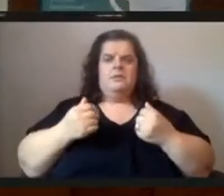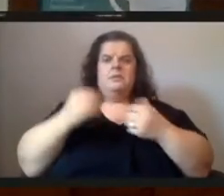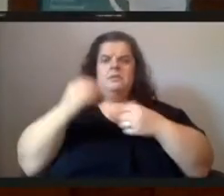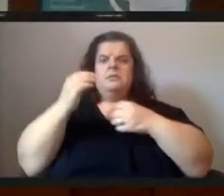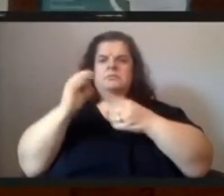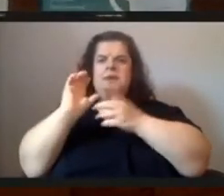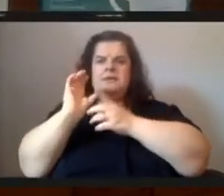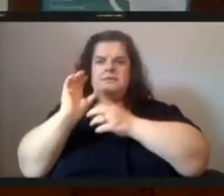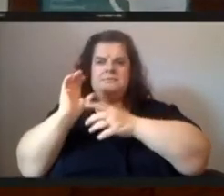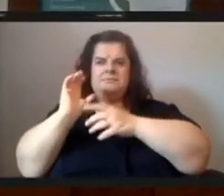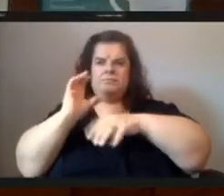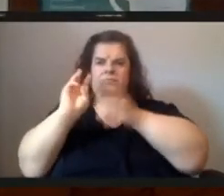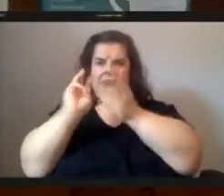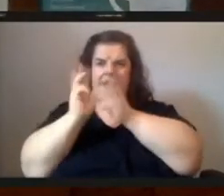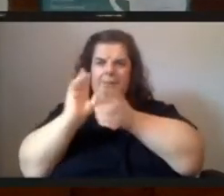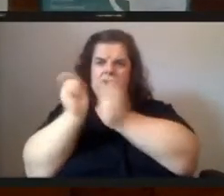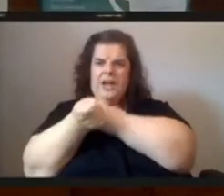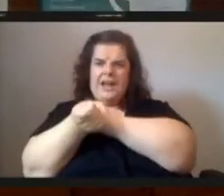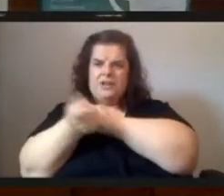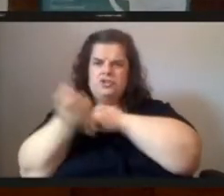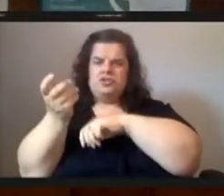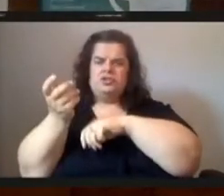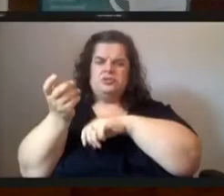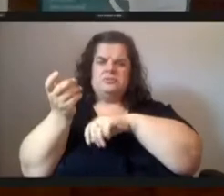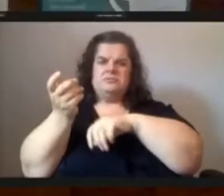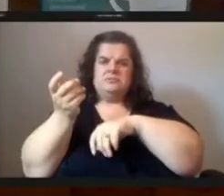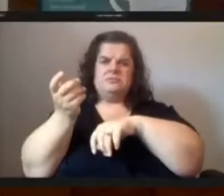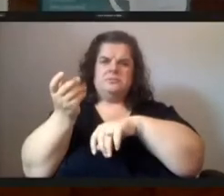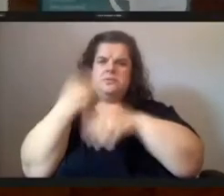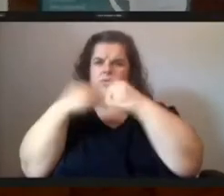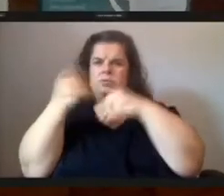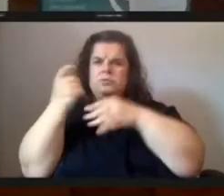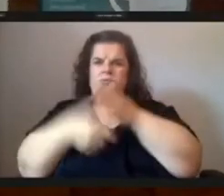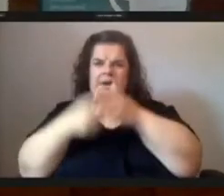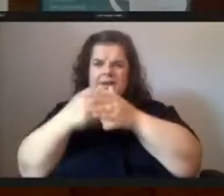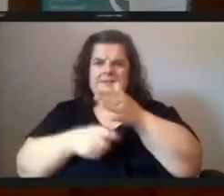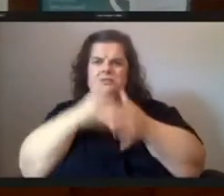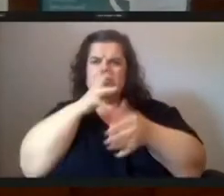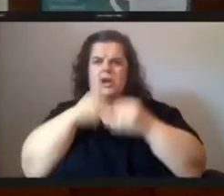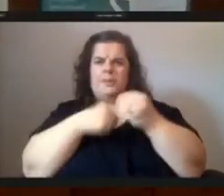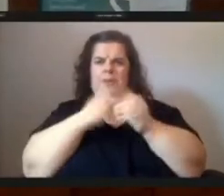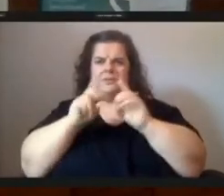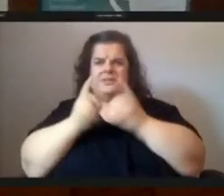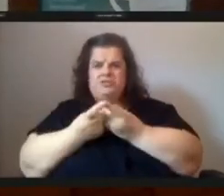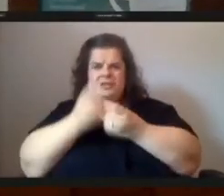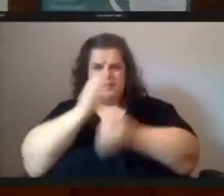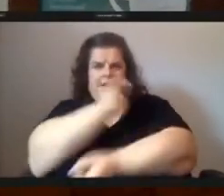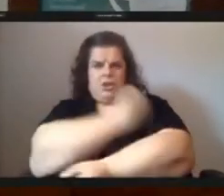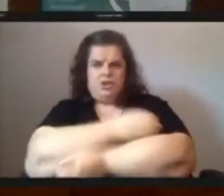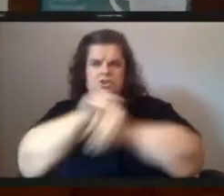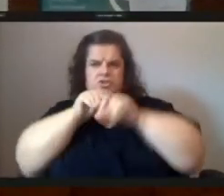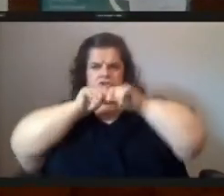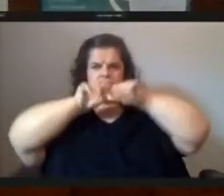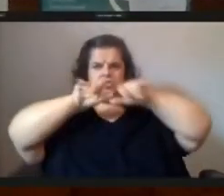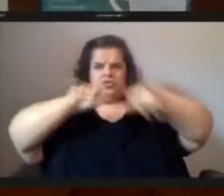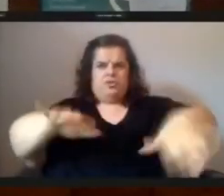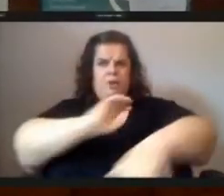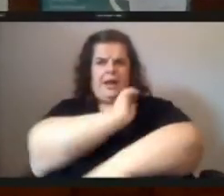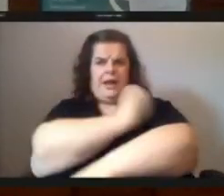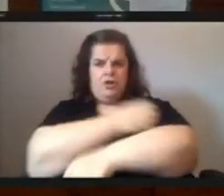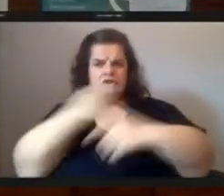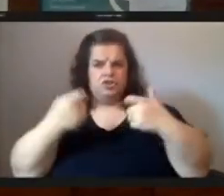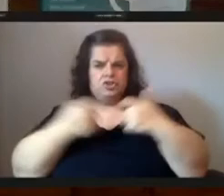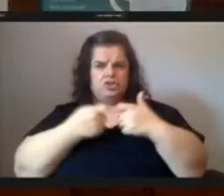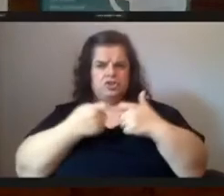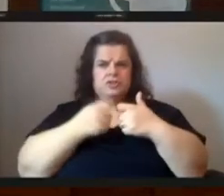crisis um as we talk about district energy and distributed energy systems in our neighborhoods the same obviously as we've heard